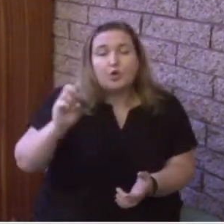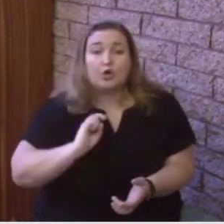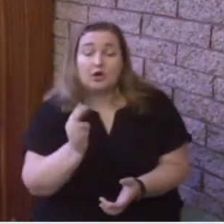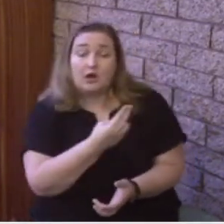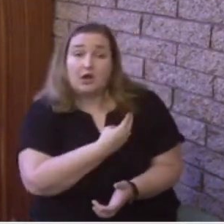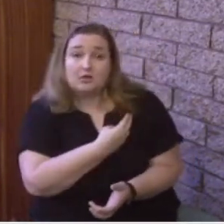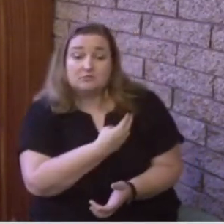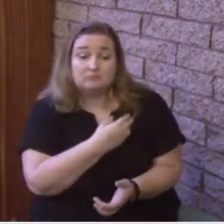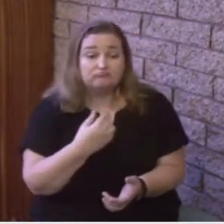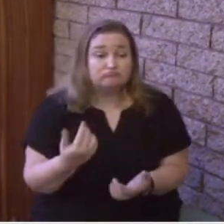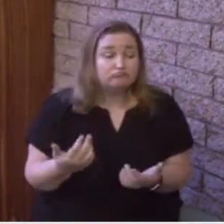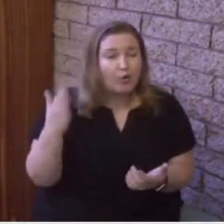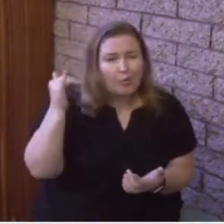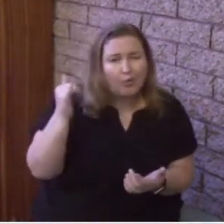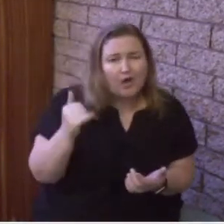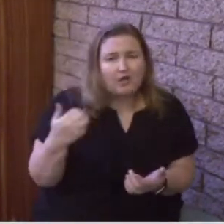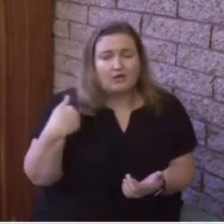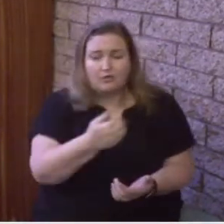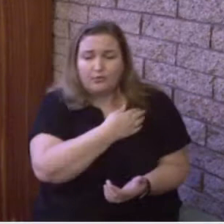heaven.